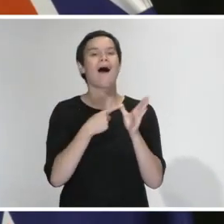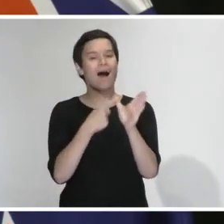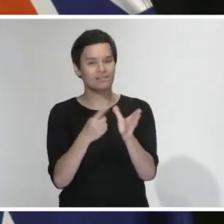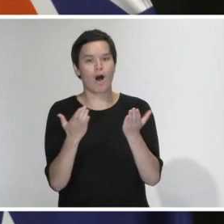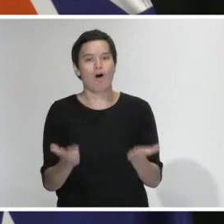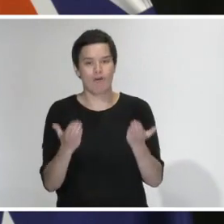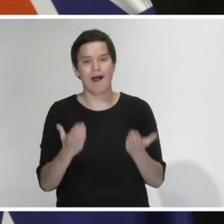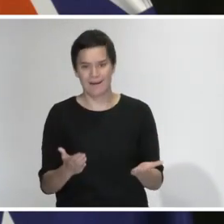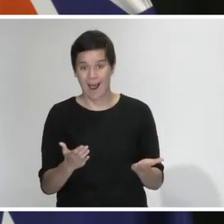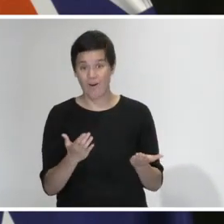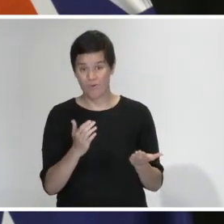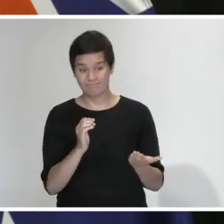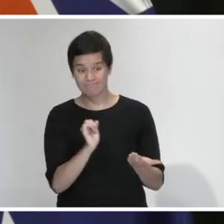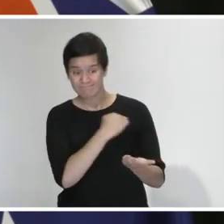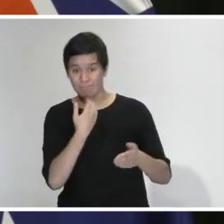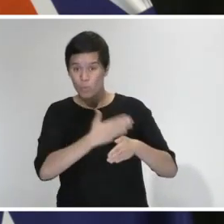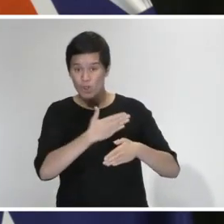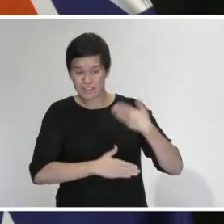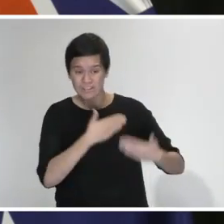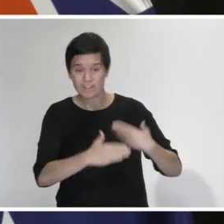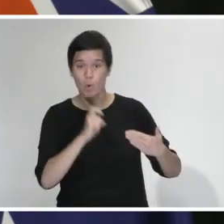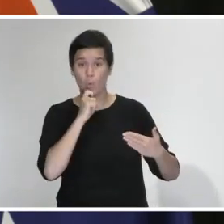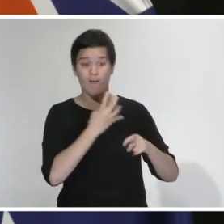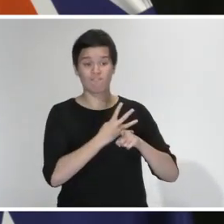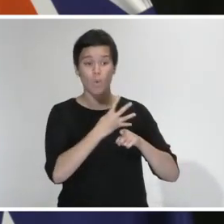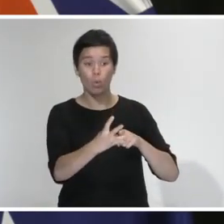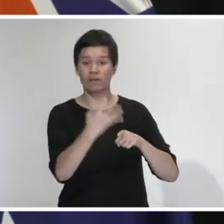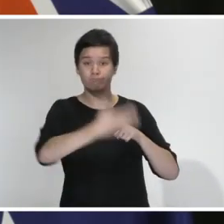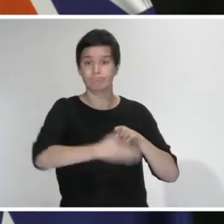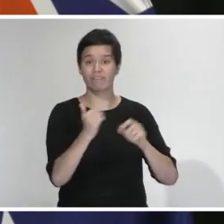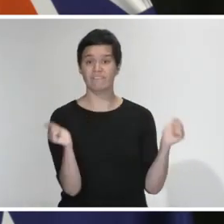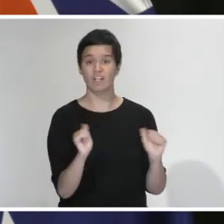many, many months to come. I'm focused on getting on with it now and he needs to too.